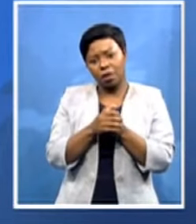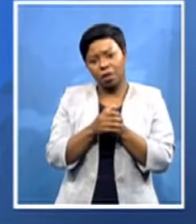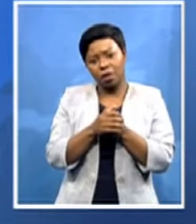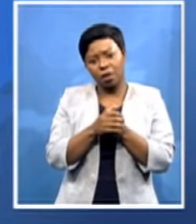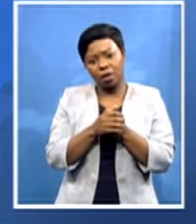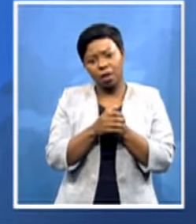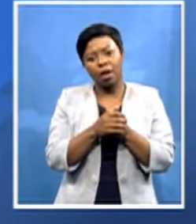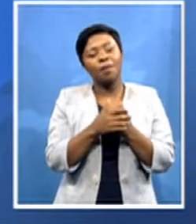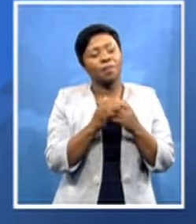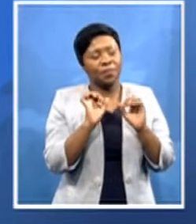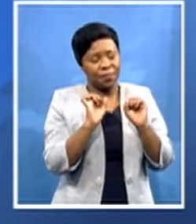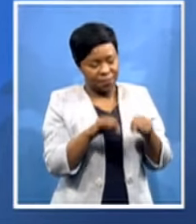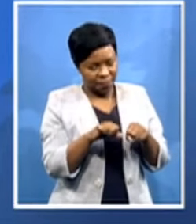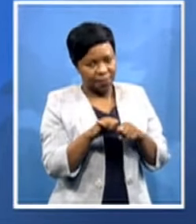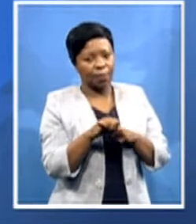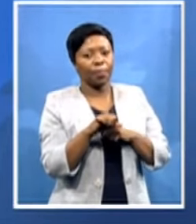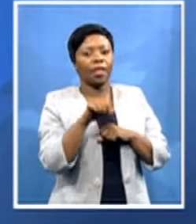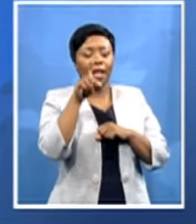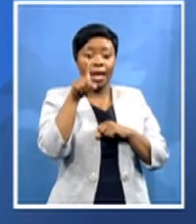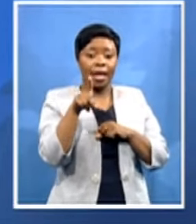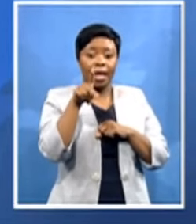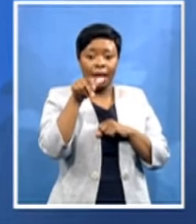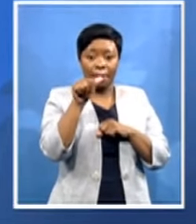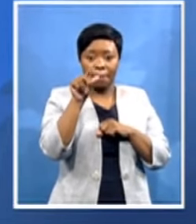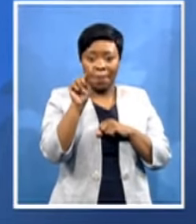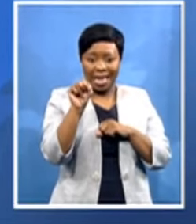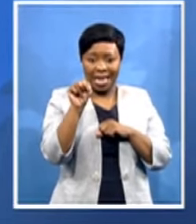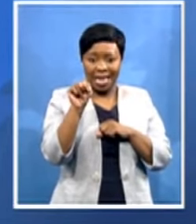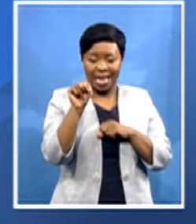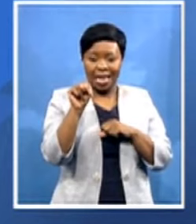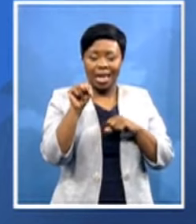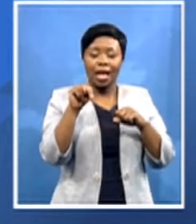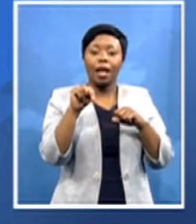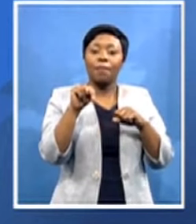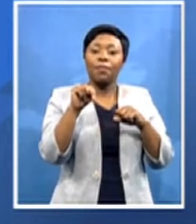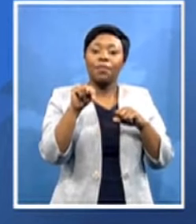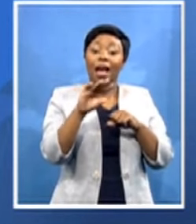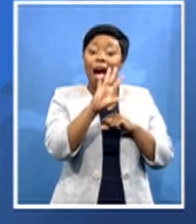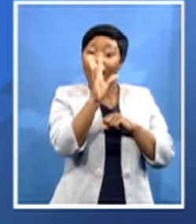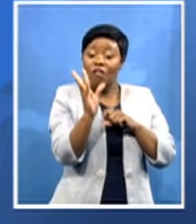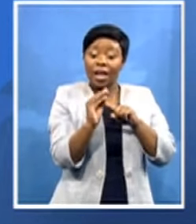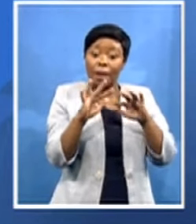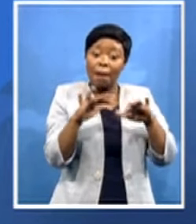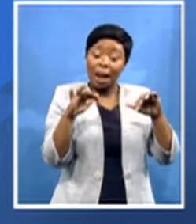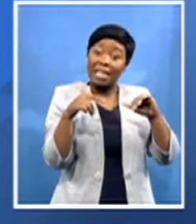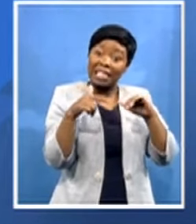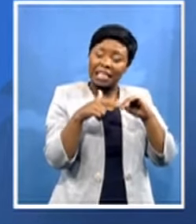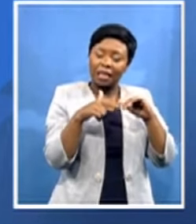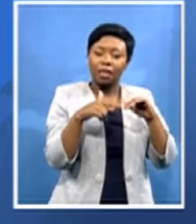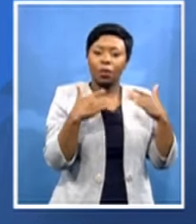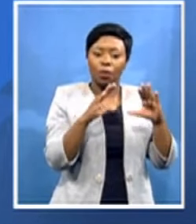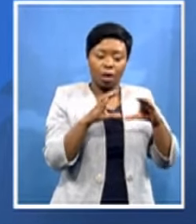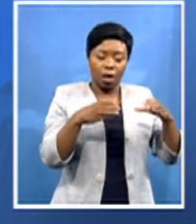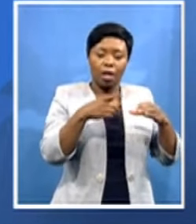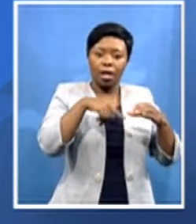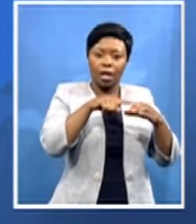parliament is very is a very important body body that puts a most countries